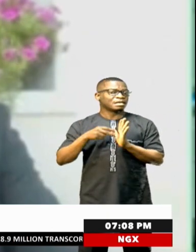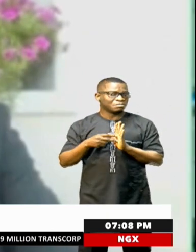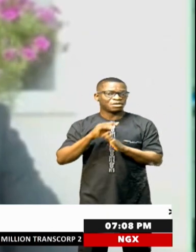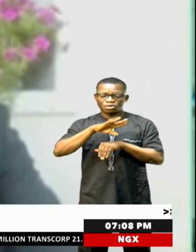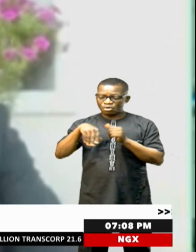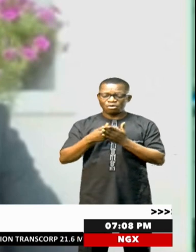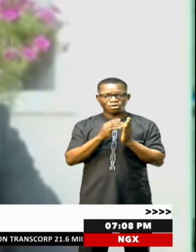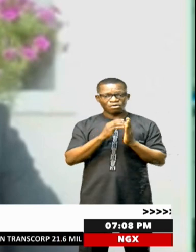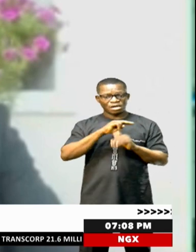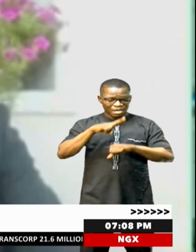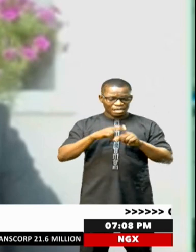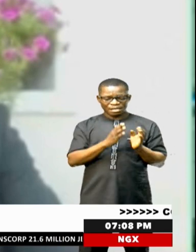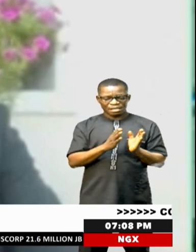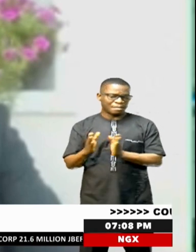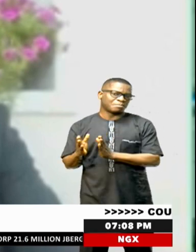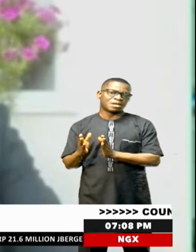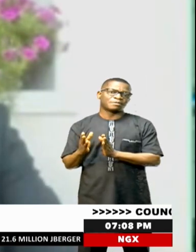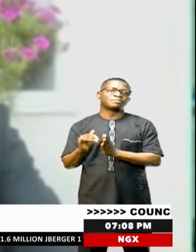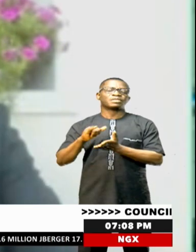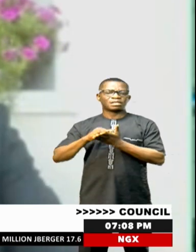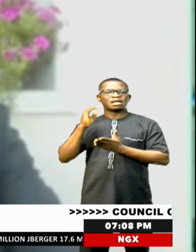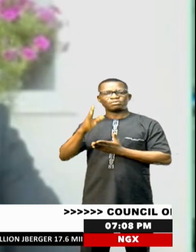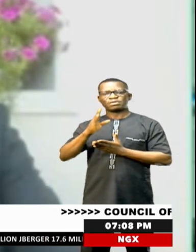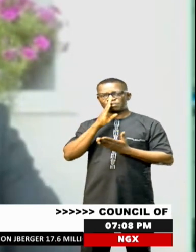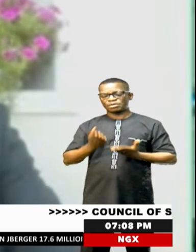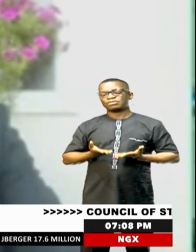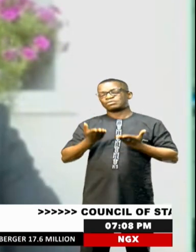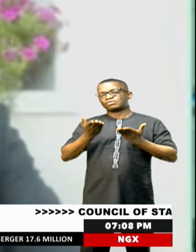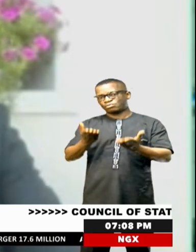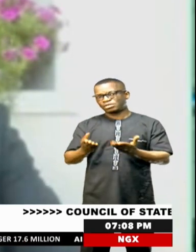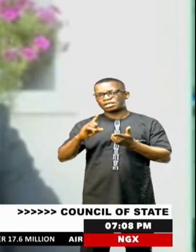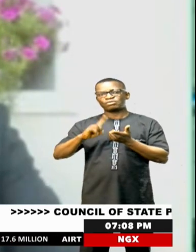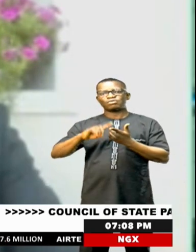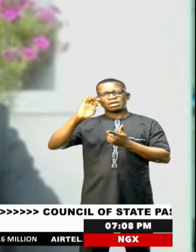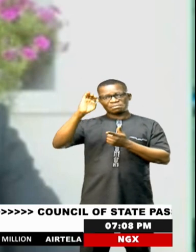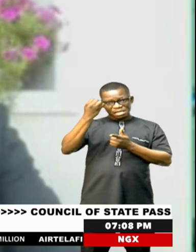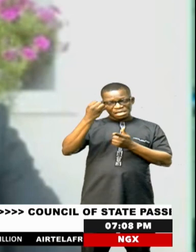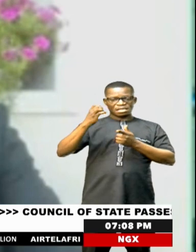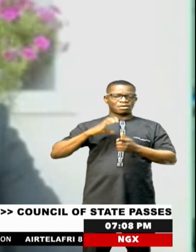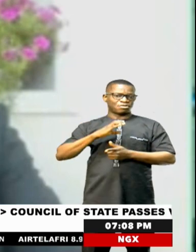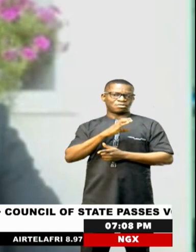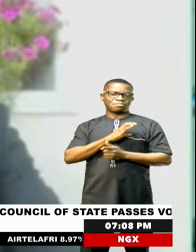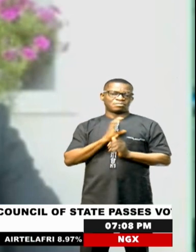national country plans that will be submitted to the emergency committee